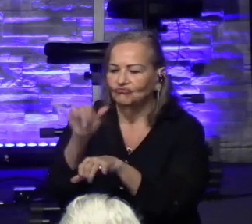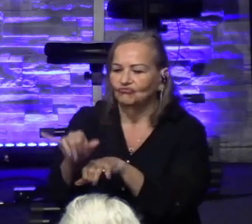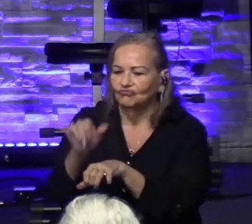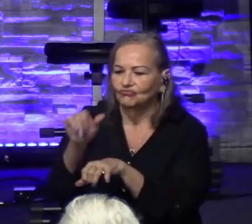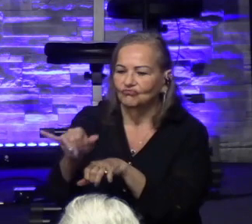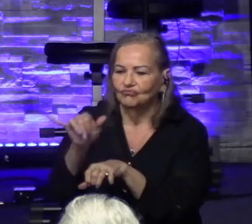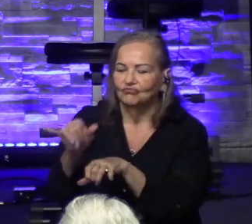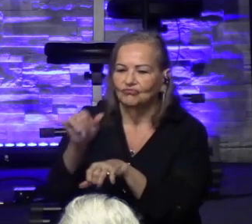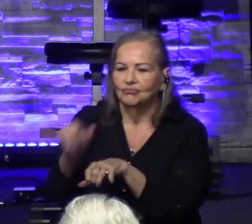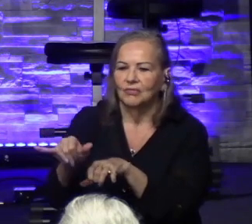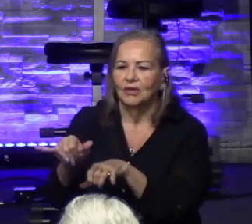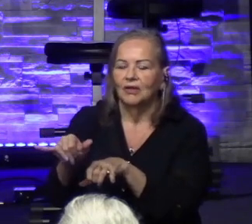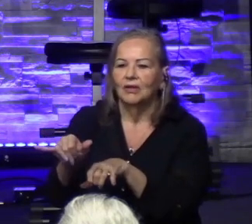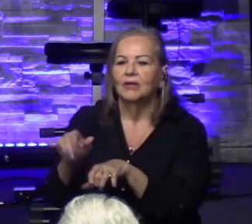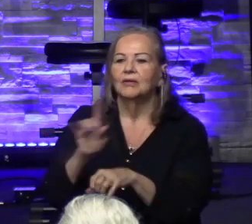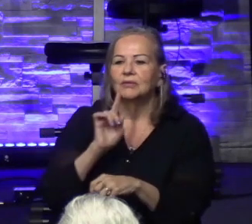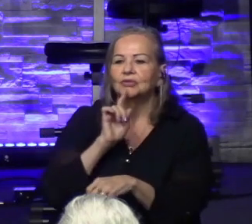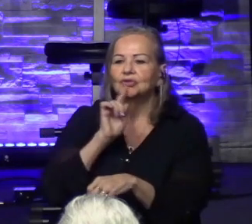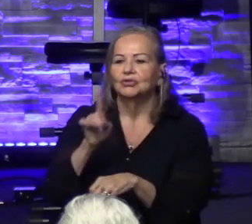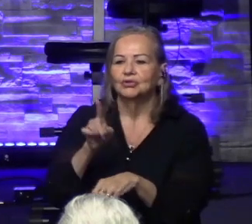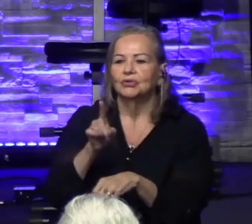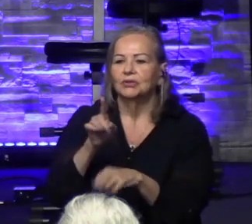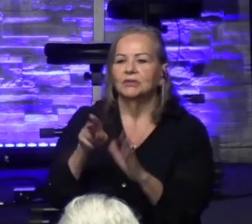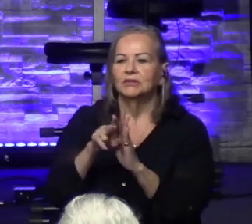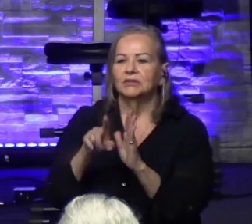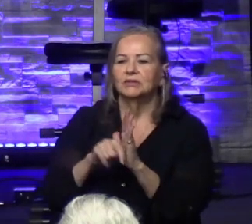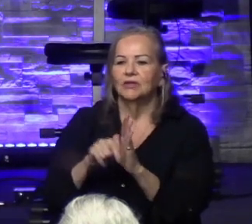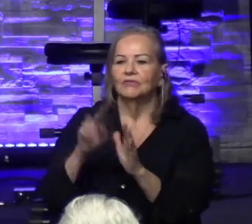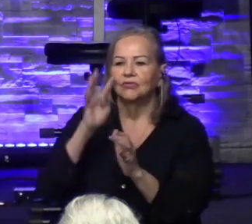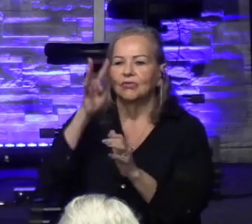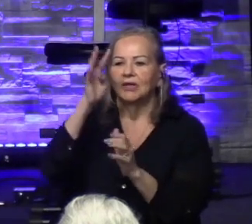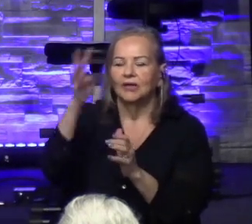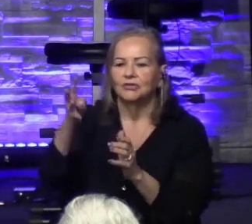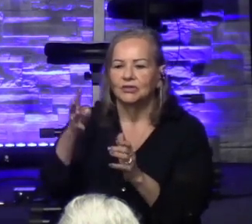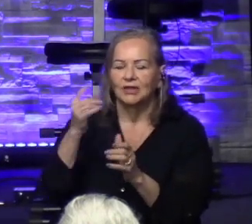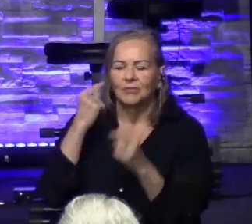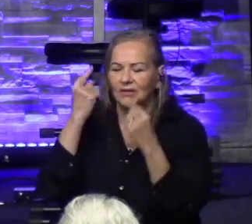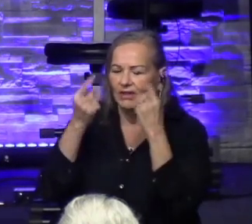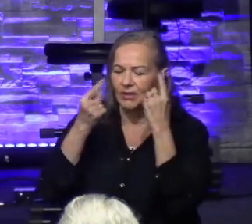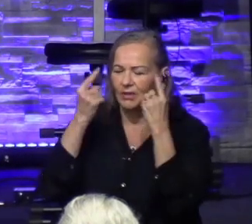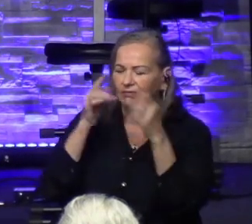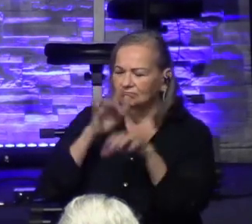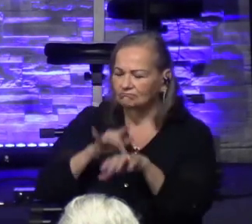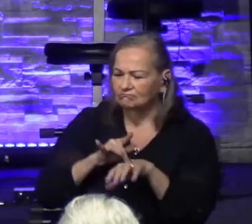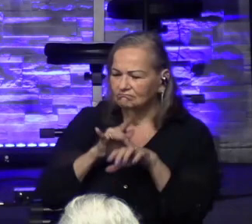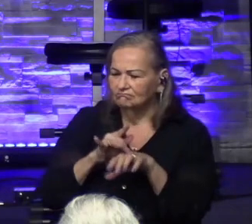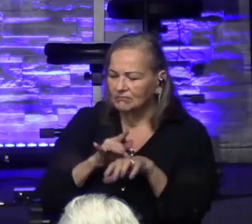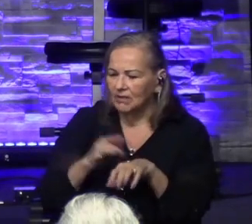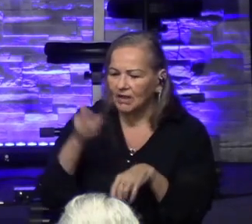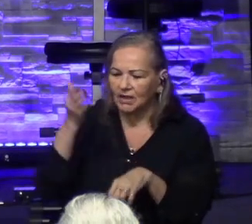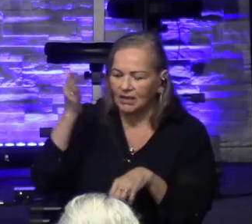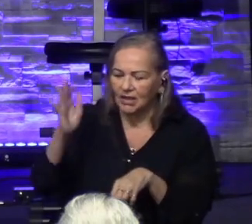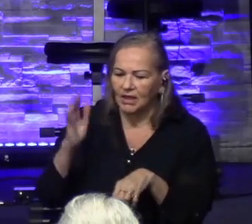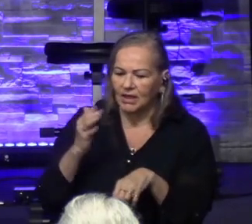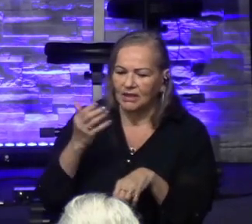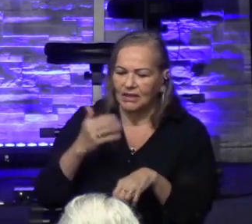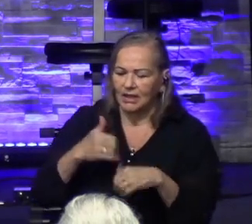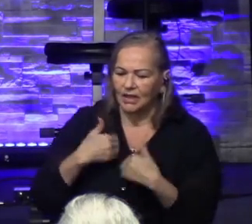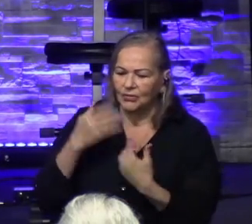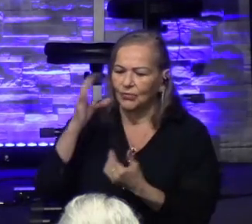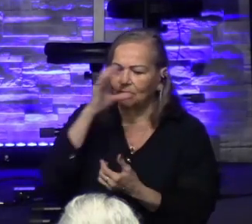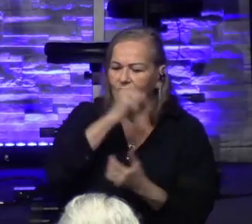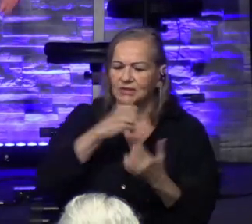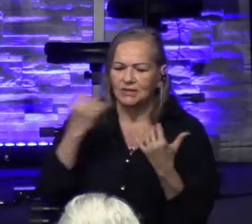sureness in the creation that's all around us. And I've just been thinking about that and wondering, God, how do we miss it nowadays?